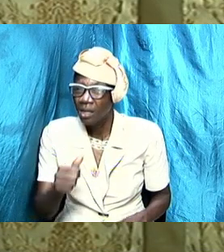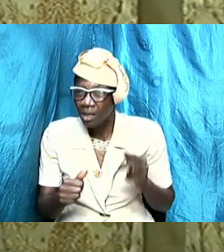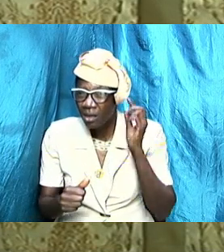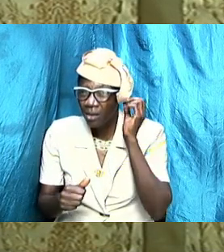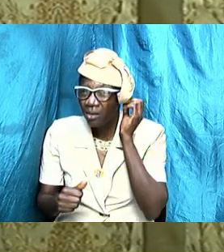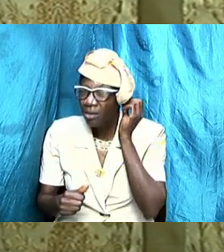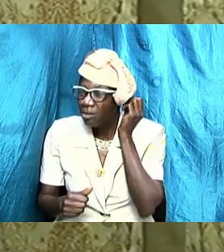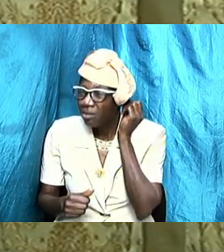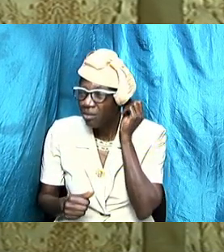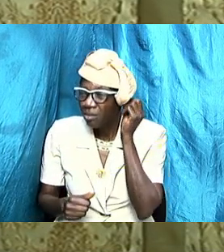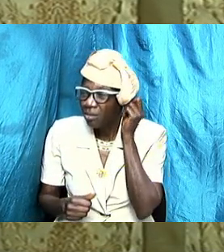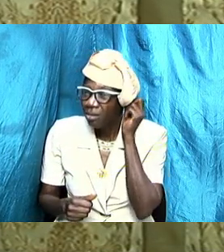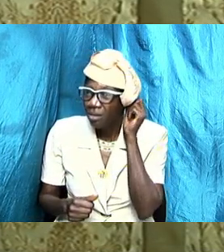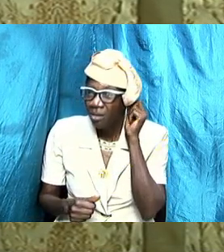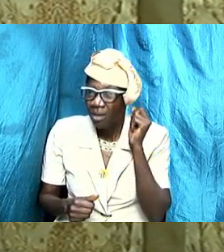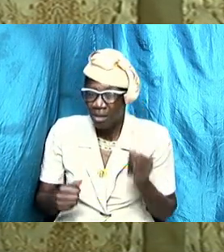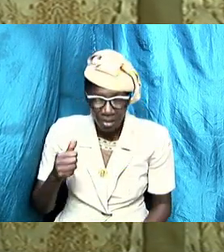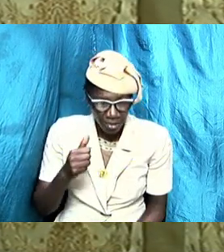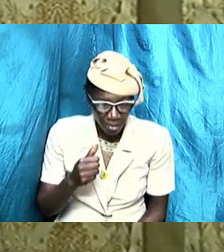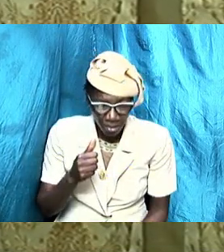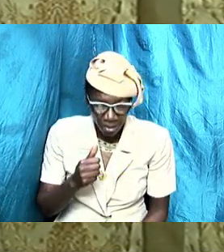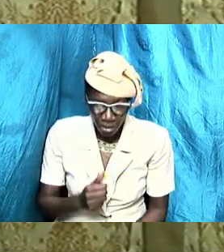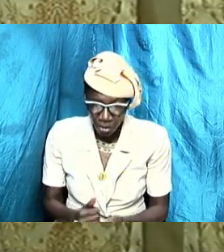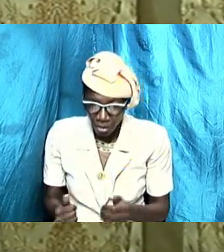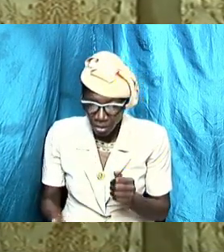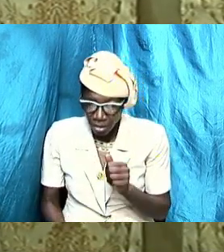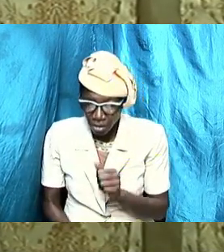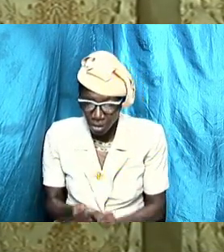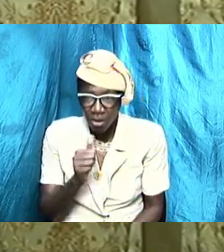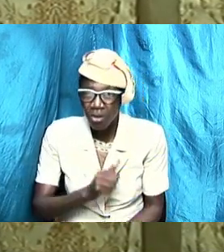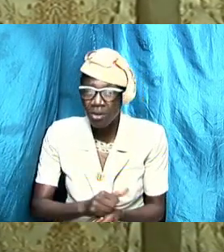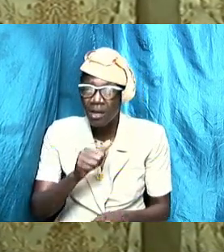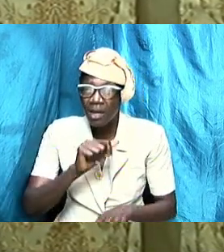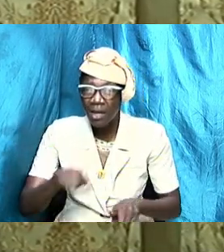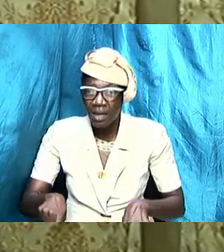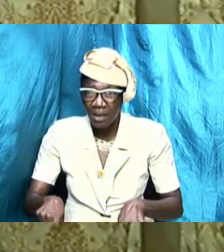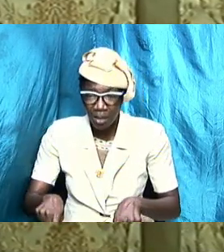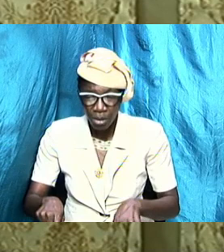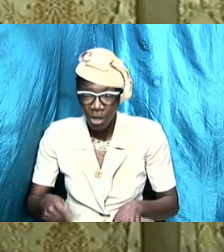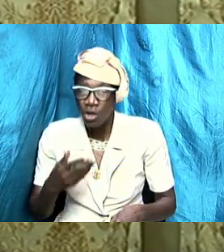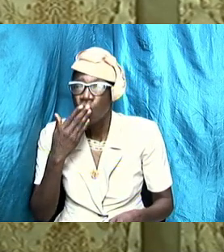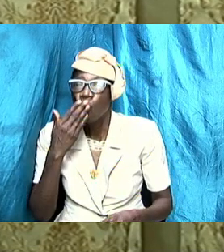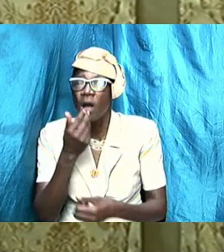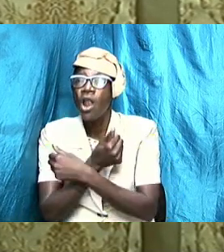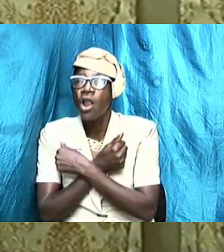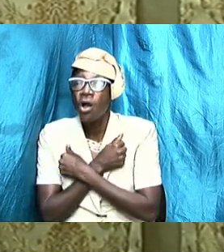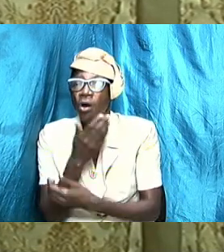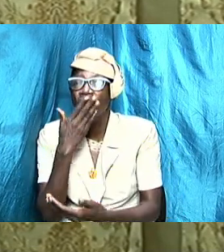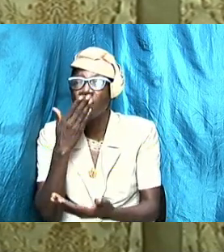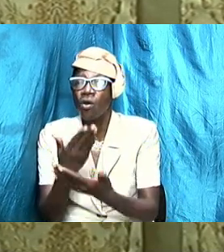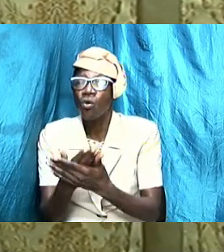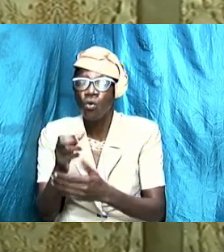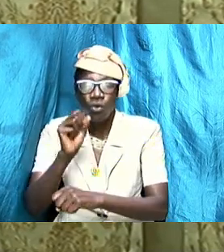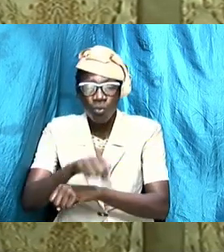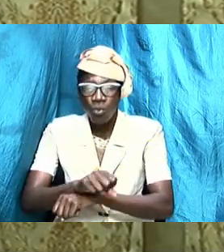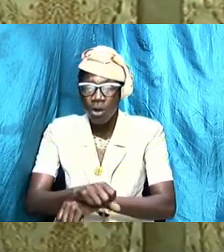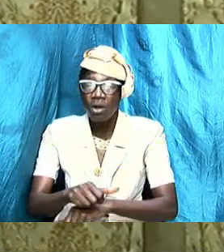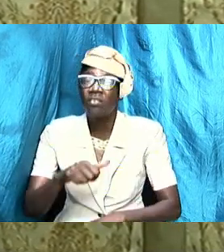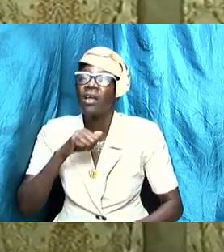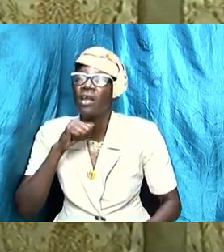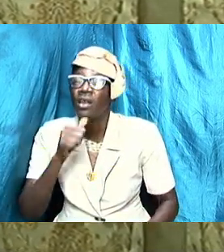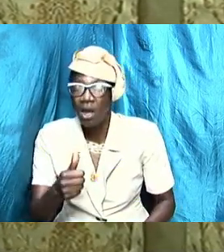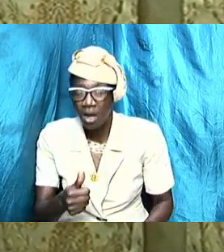love and unto good work not unto anger and bitterness we must